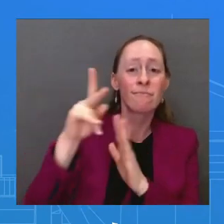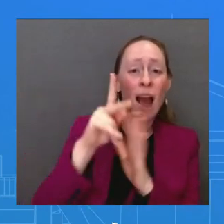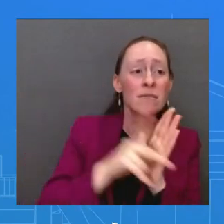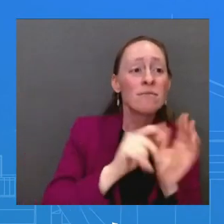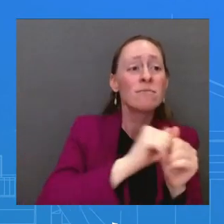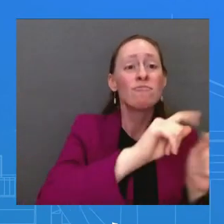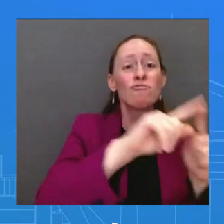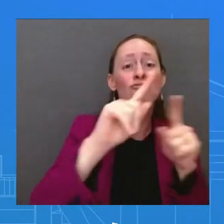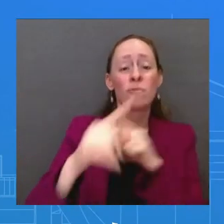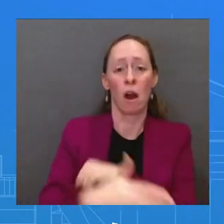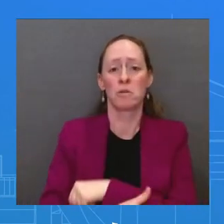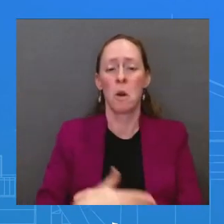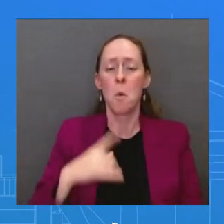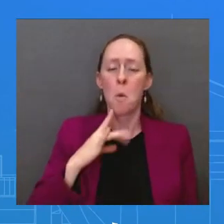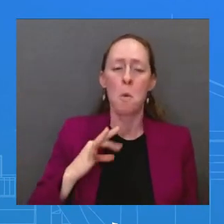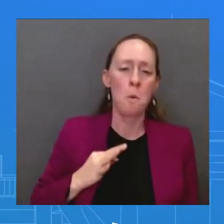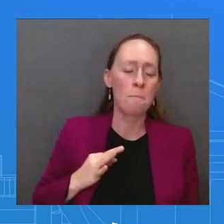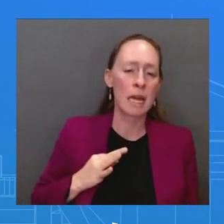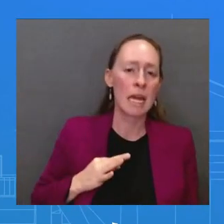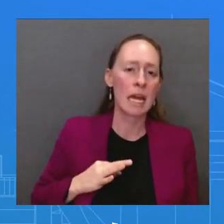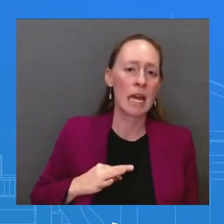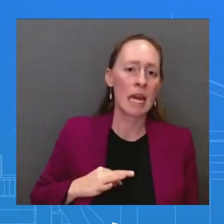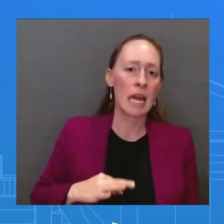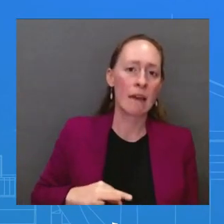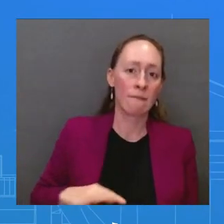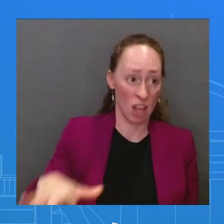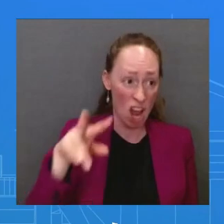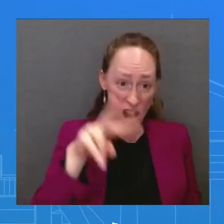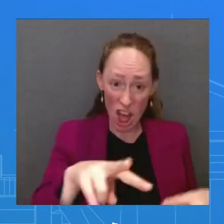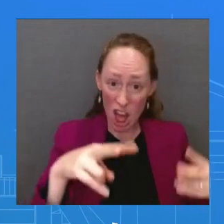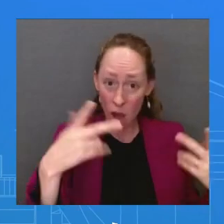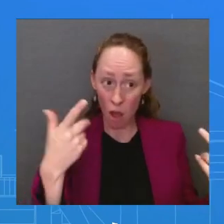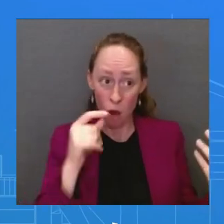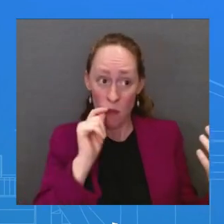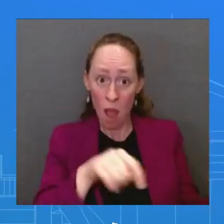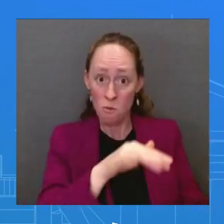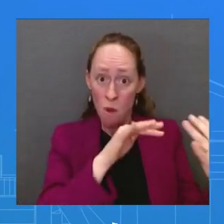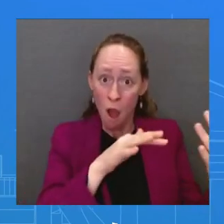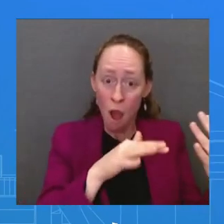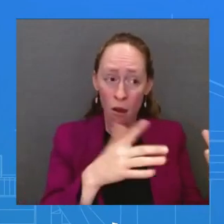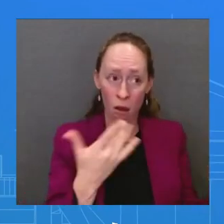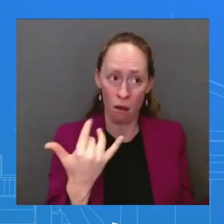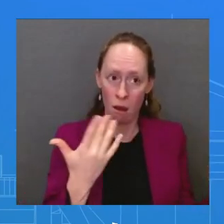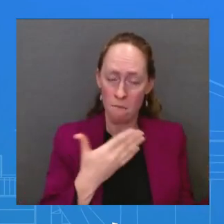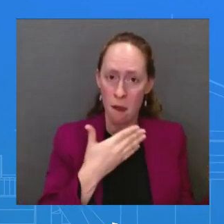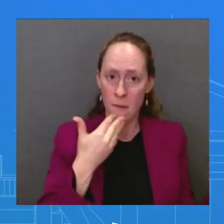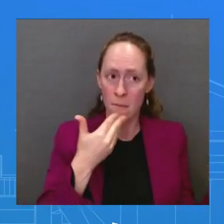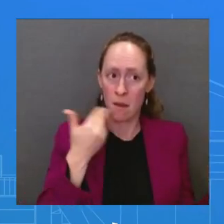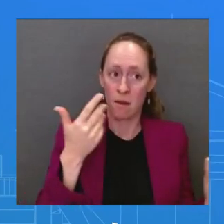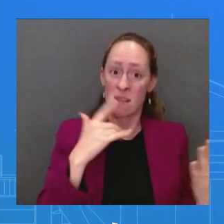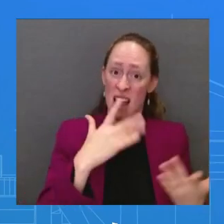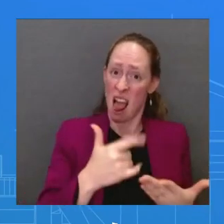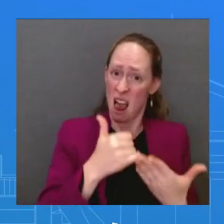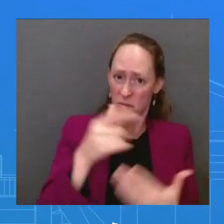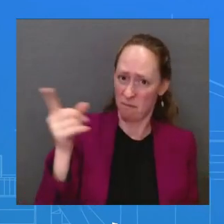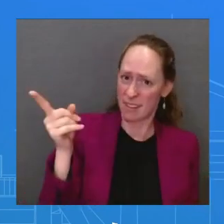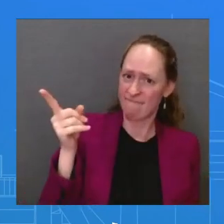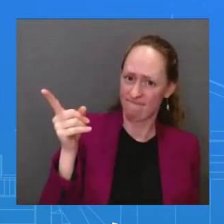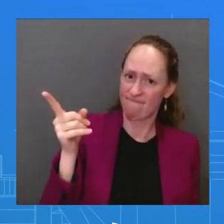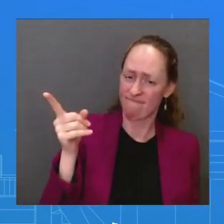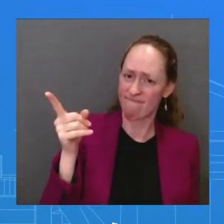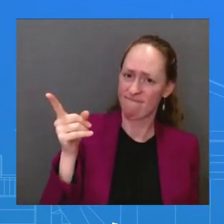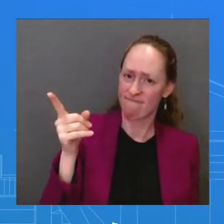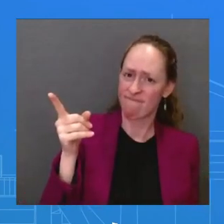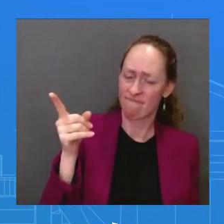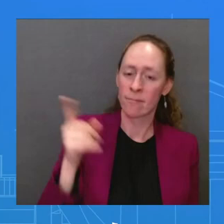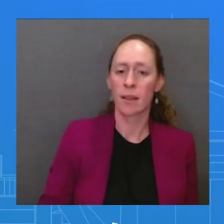questions that your colleagues asked about how the president is moving forward, about Ukraine, about kind of leading into these conversations that he's